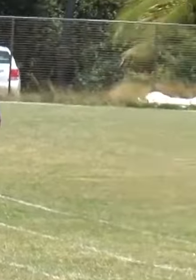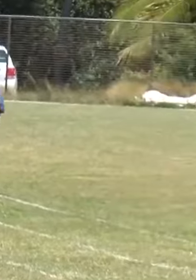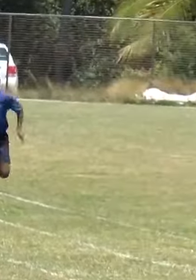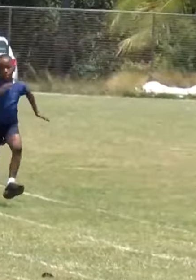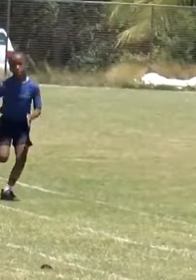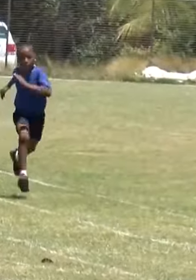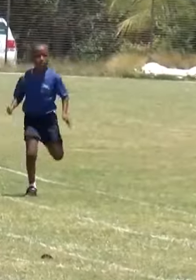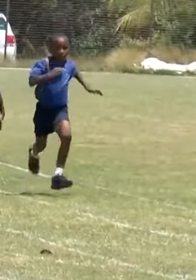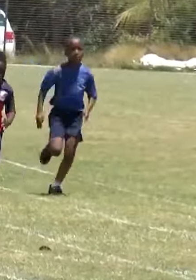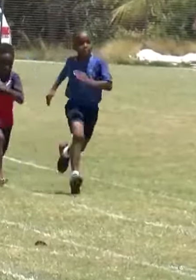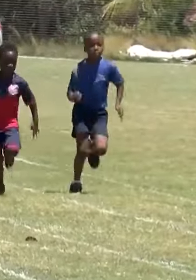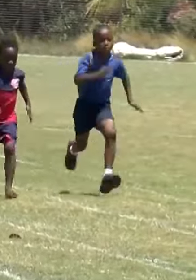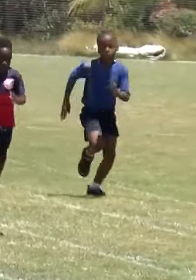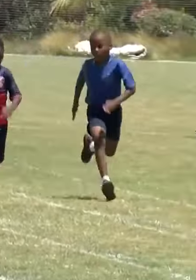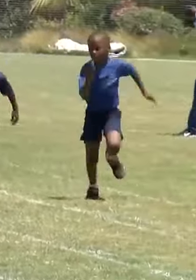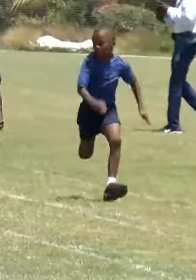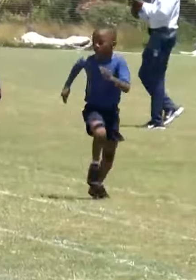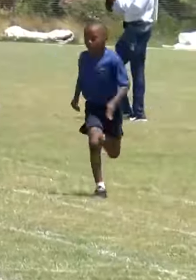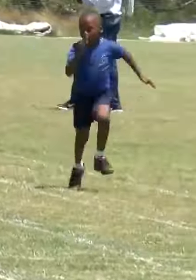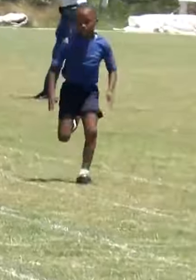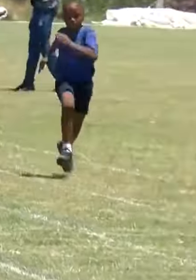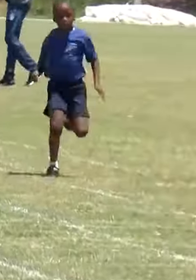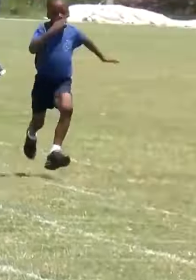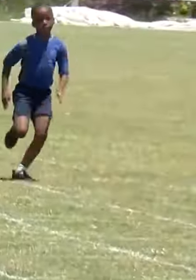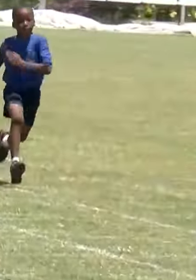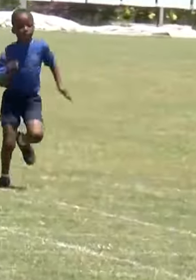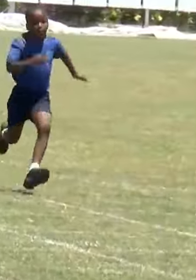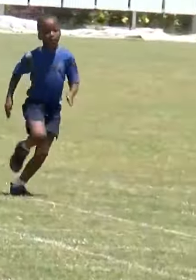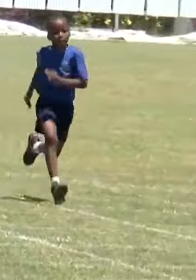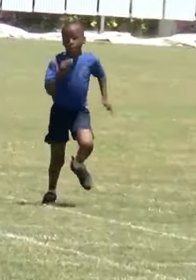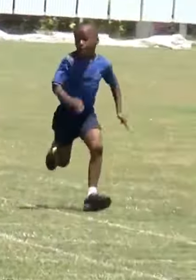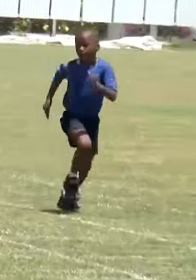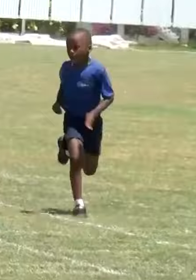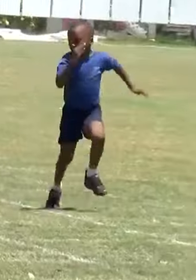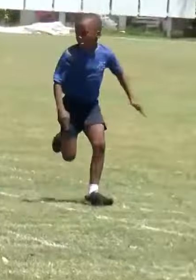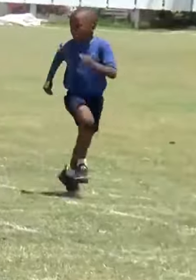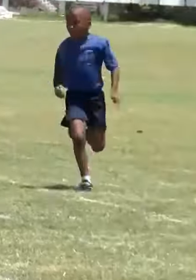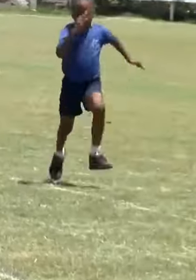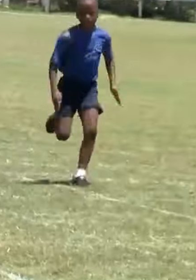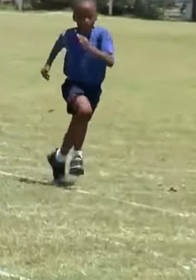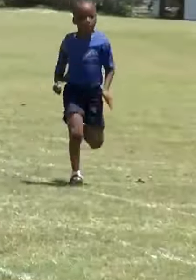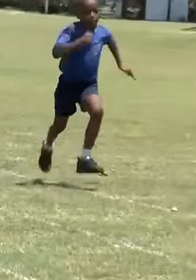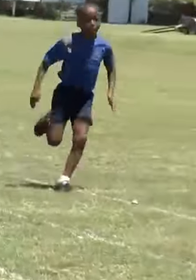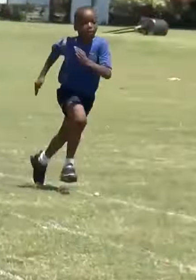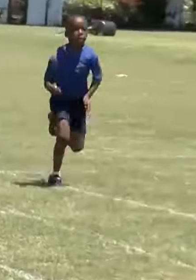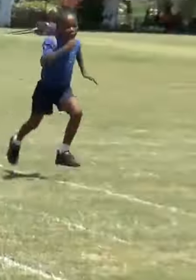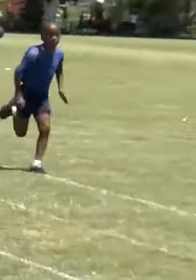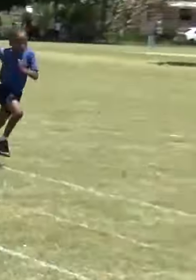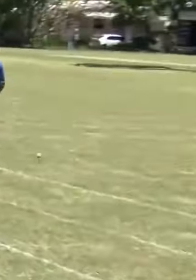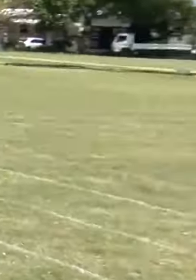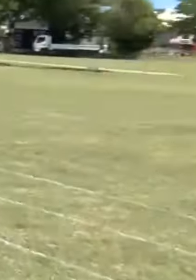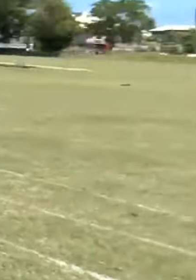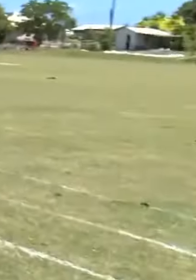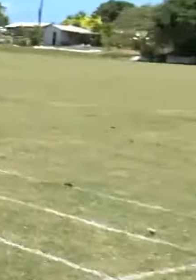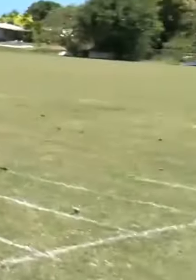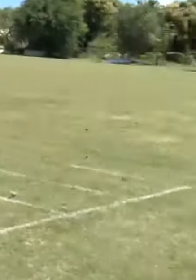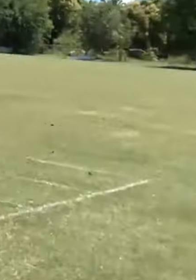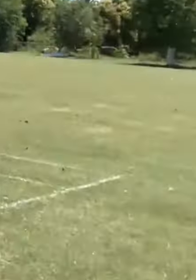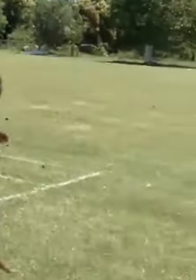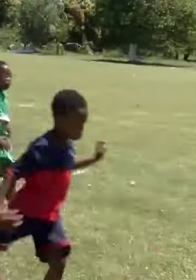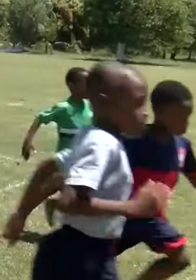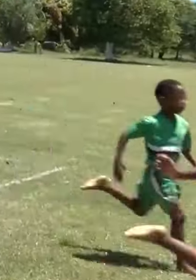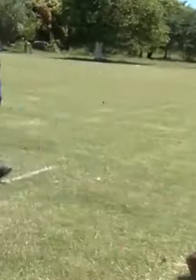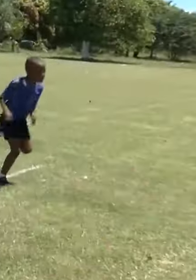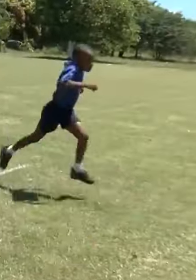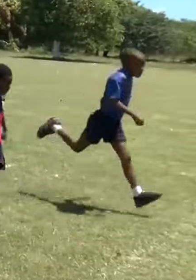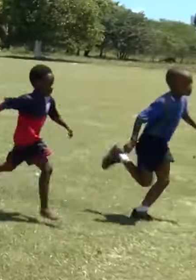in the balance early on before Tyrone Griffith assumed the lead and took victory. The pair of Eton Edwards and Neymar